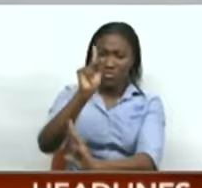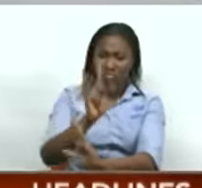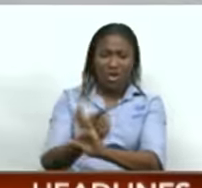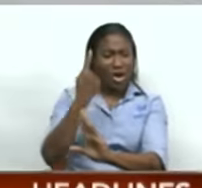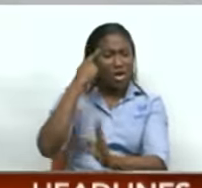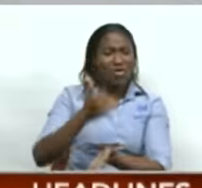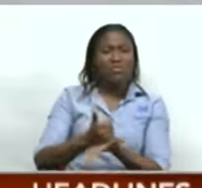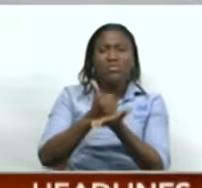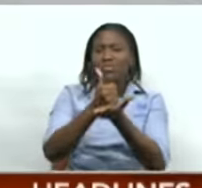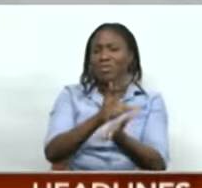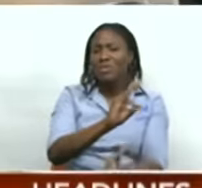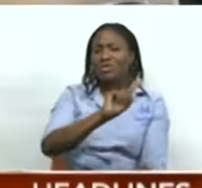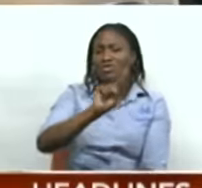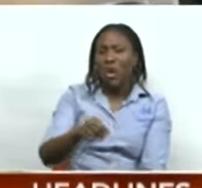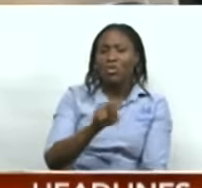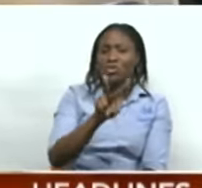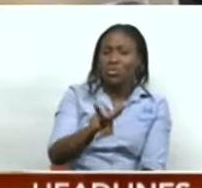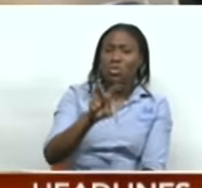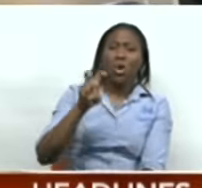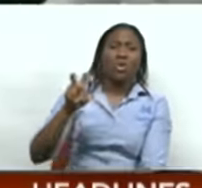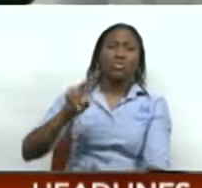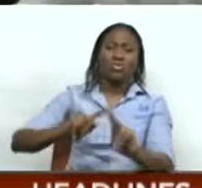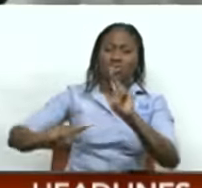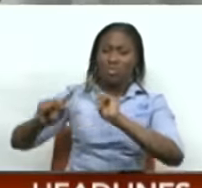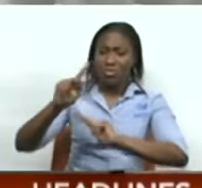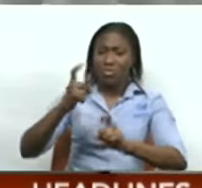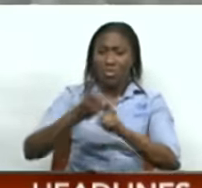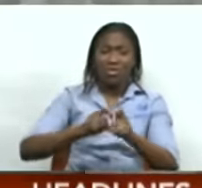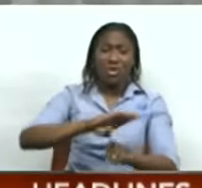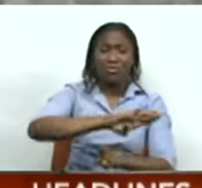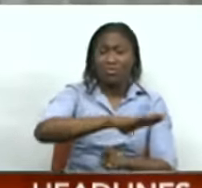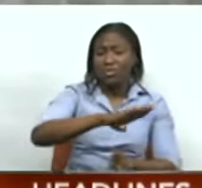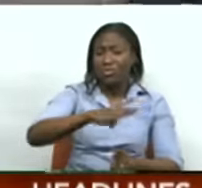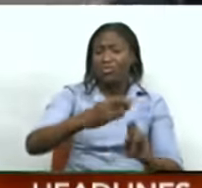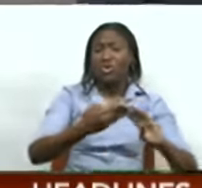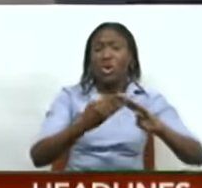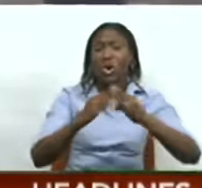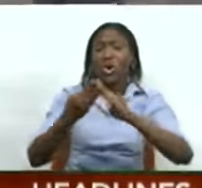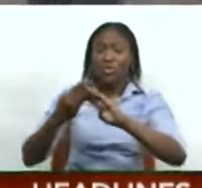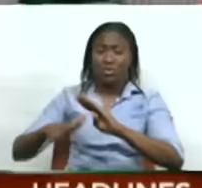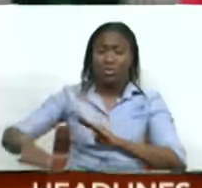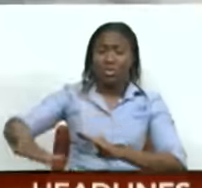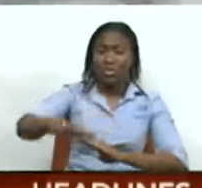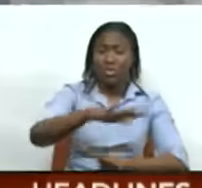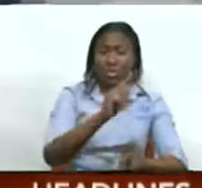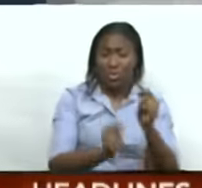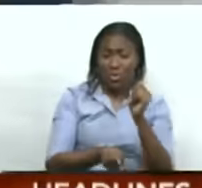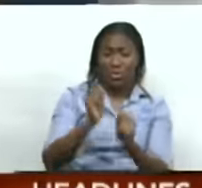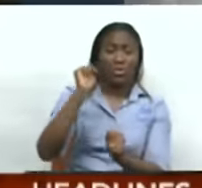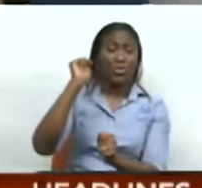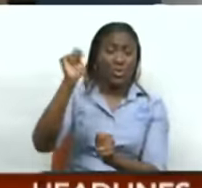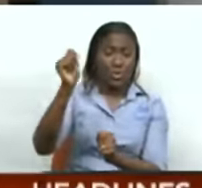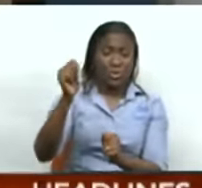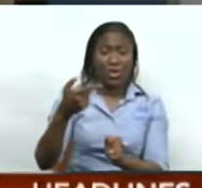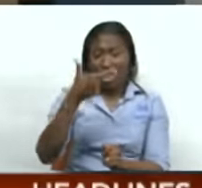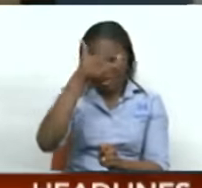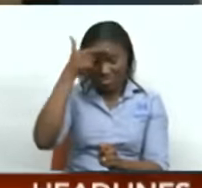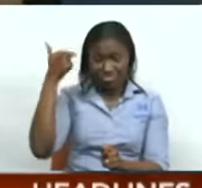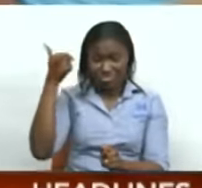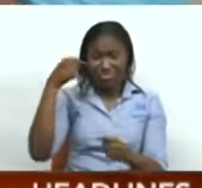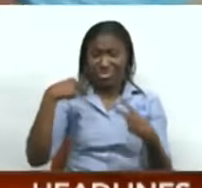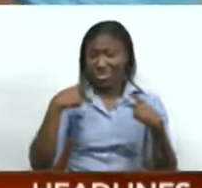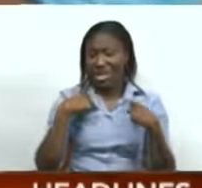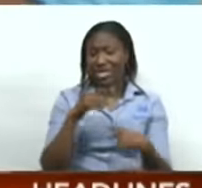7,200 beneficiaries in more than 60 communities nationally, supported by the contribution of over